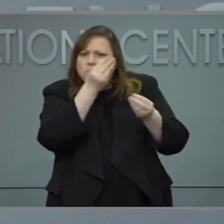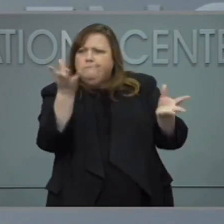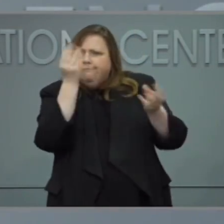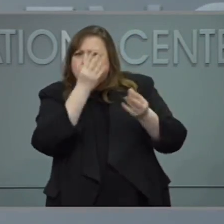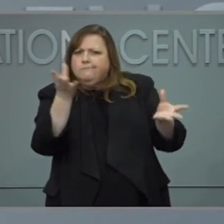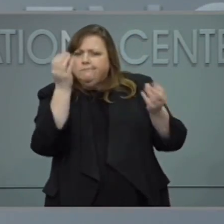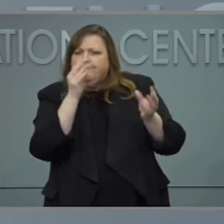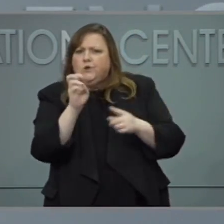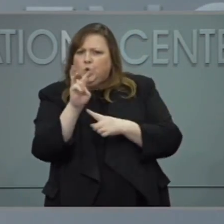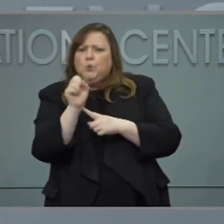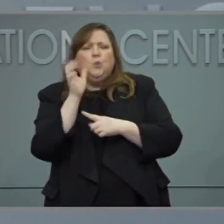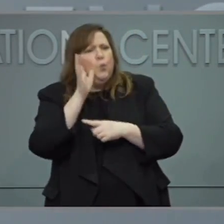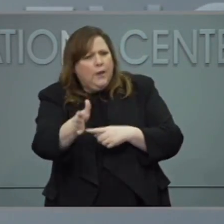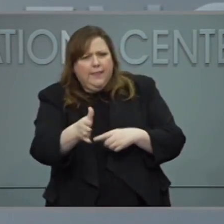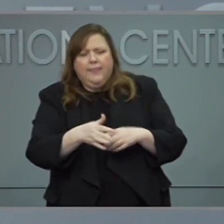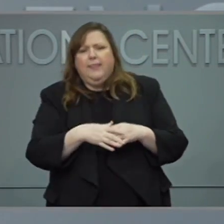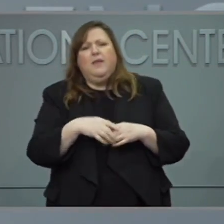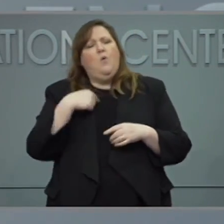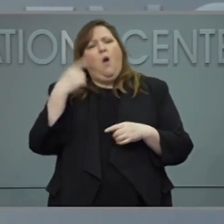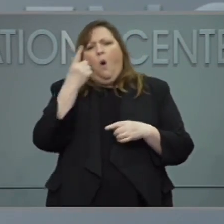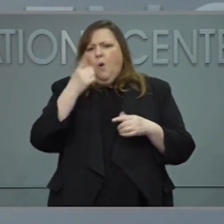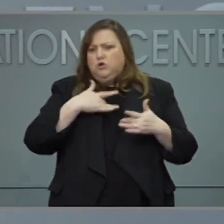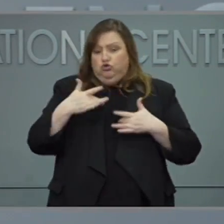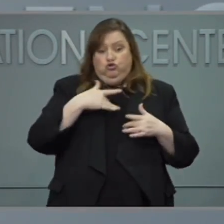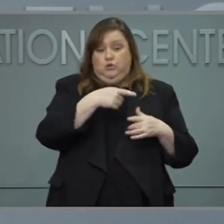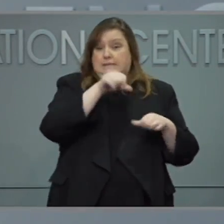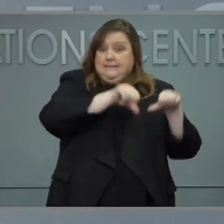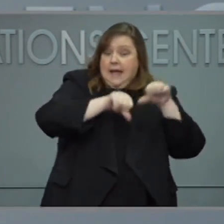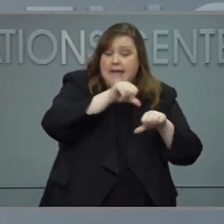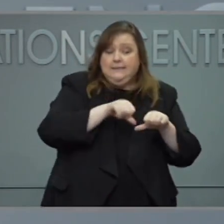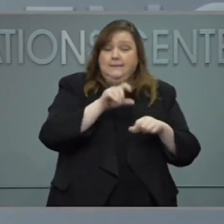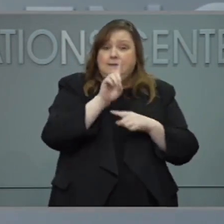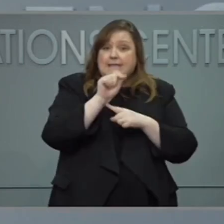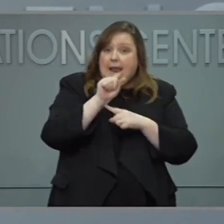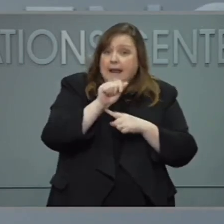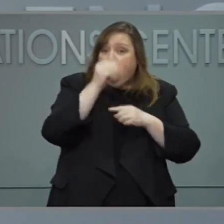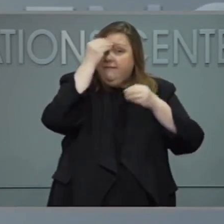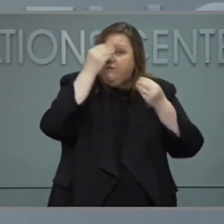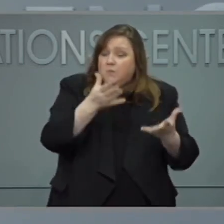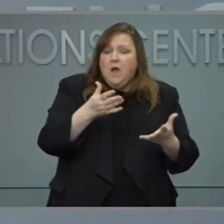sure that we're going to be thinking of the health and safety of North Carolinians at every turn. Thanks.